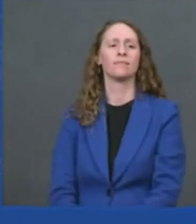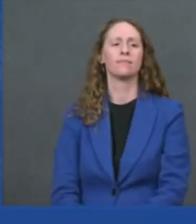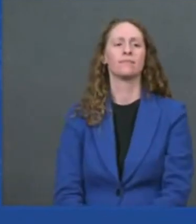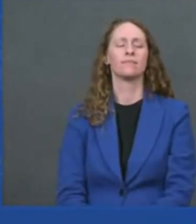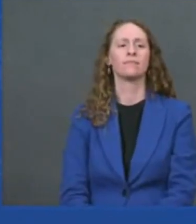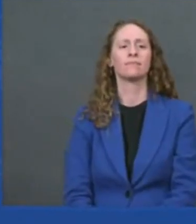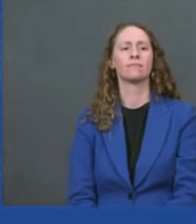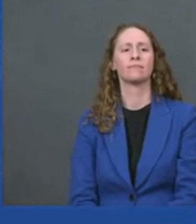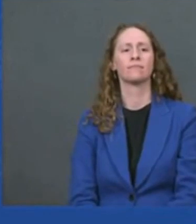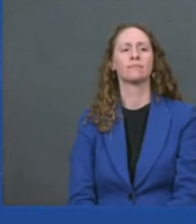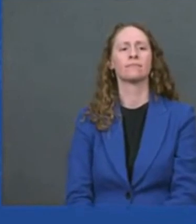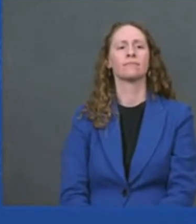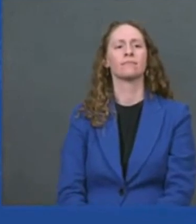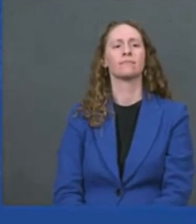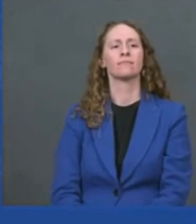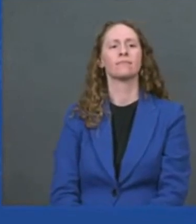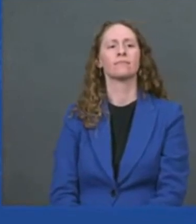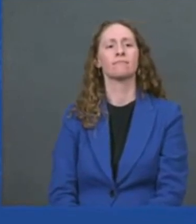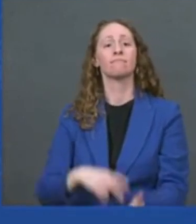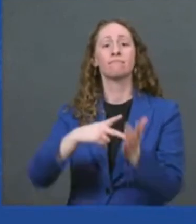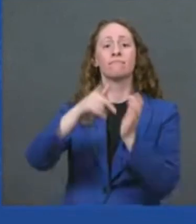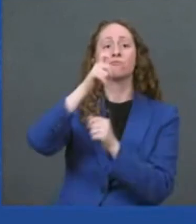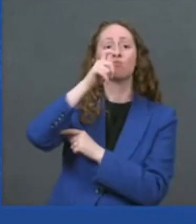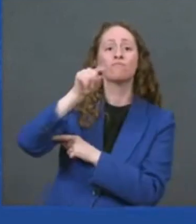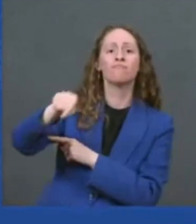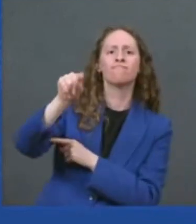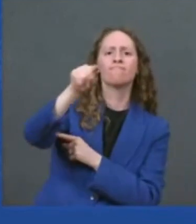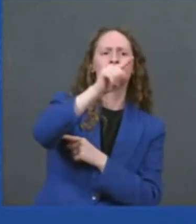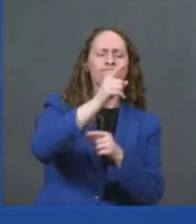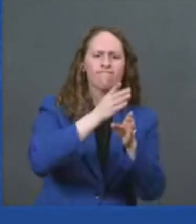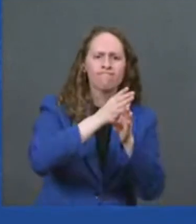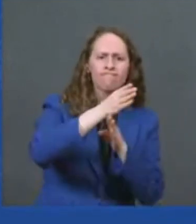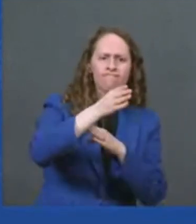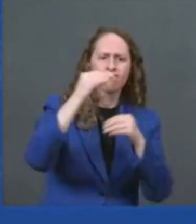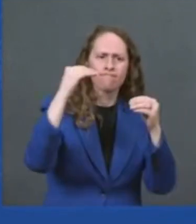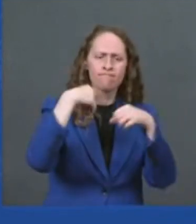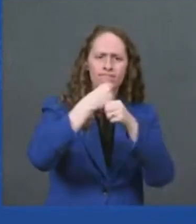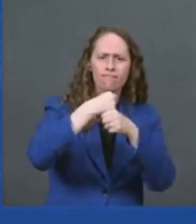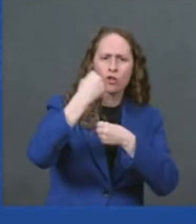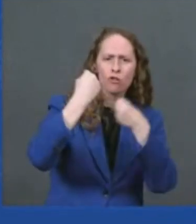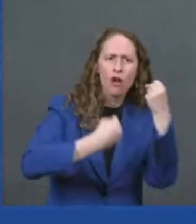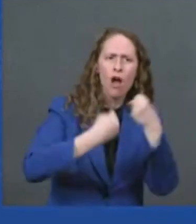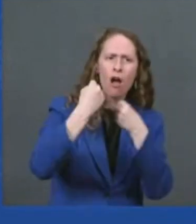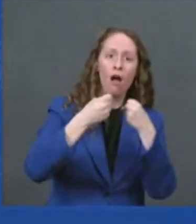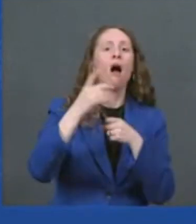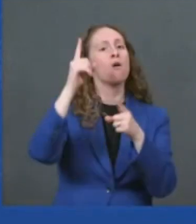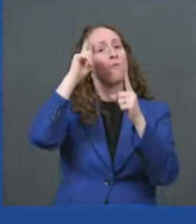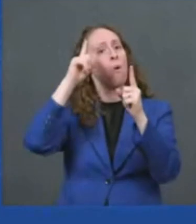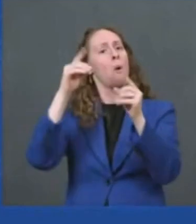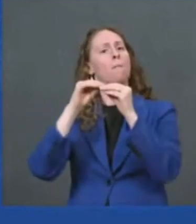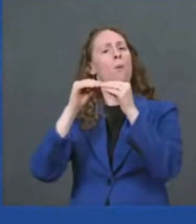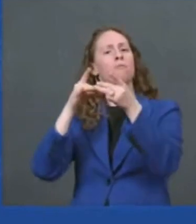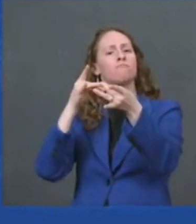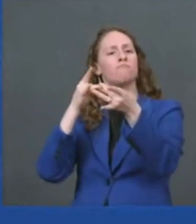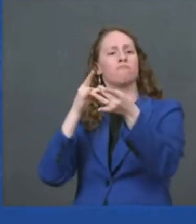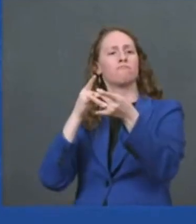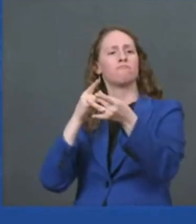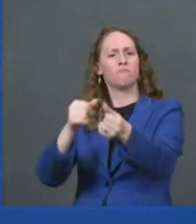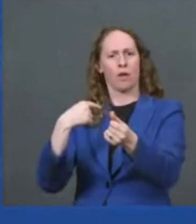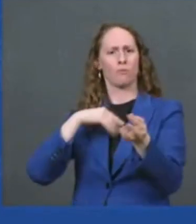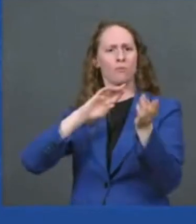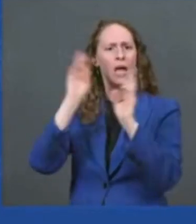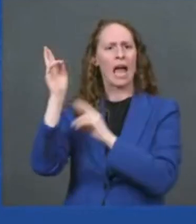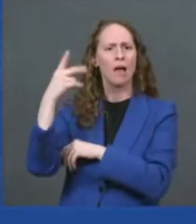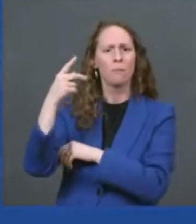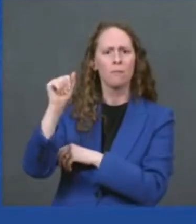which means even more good paying jobs producing batteries materials and parts that's also going to help save hundreds of